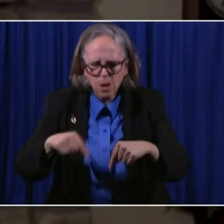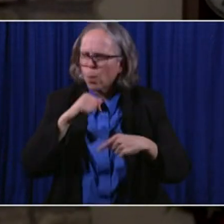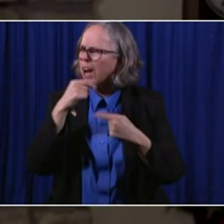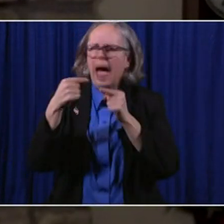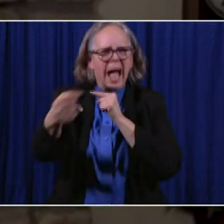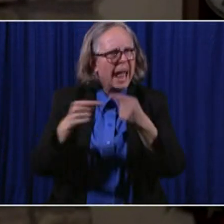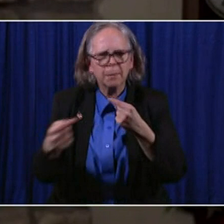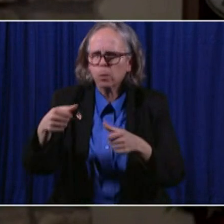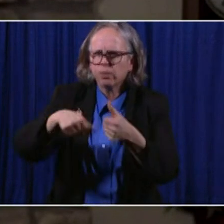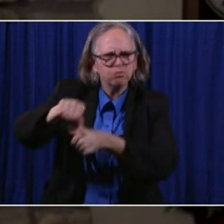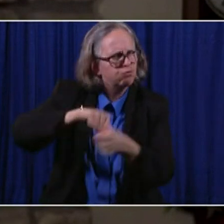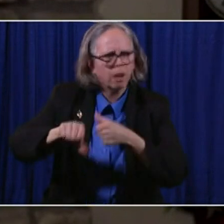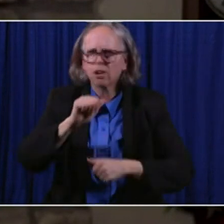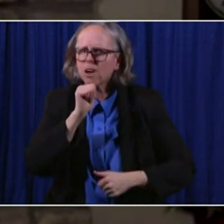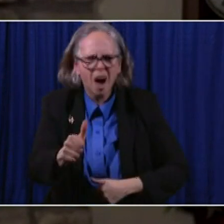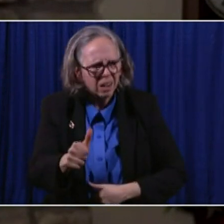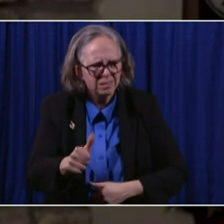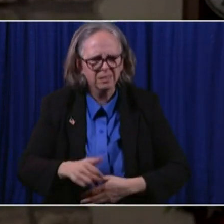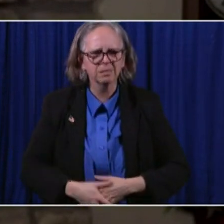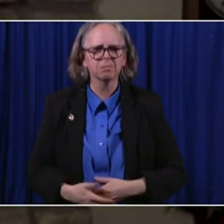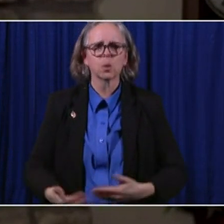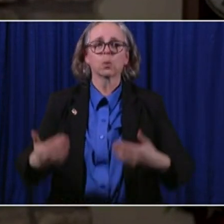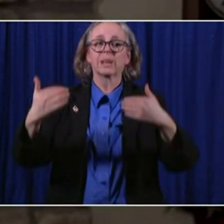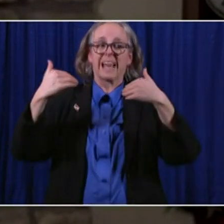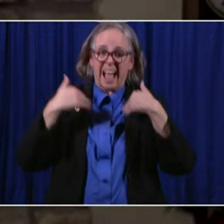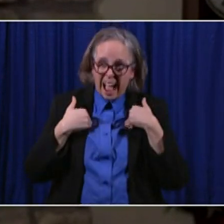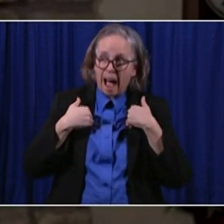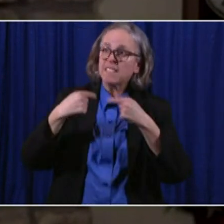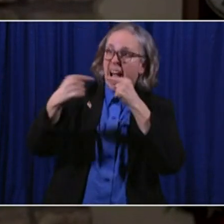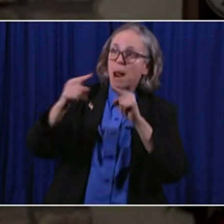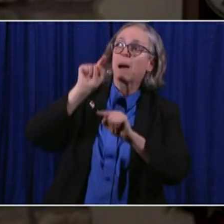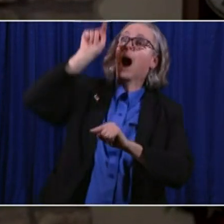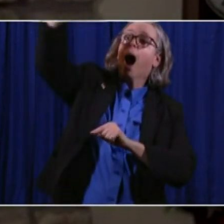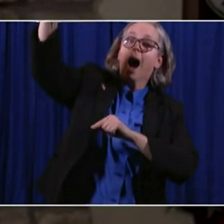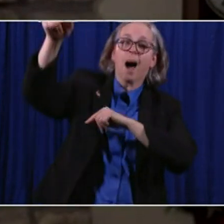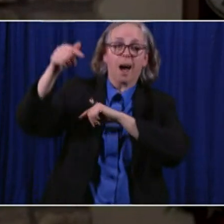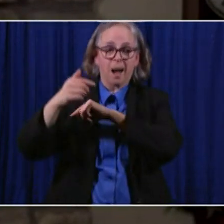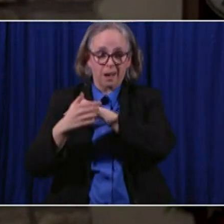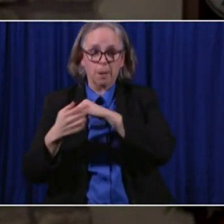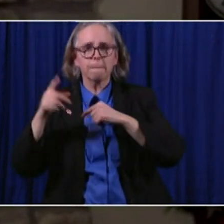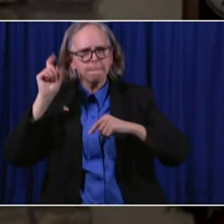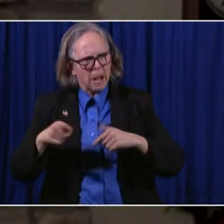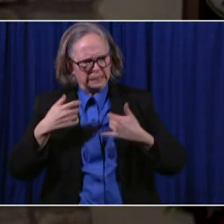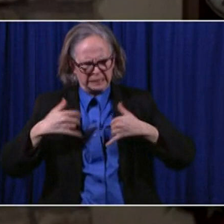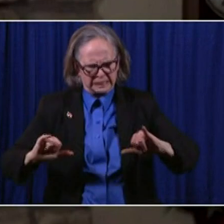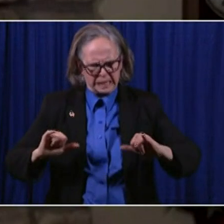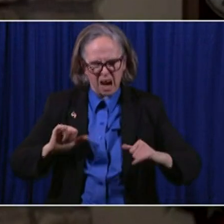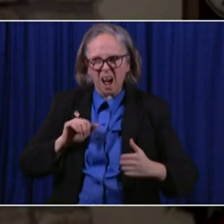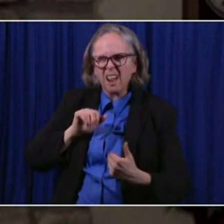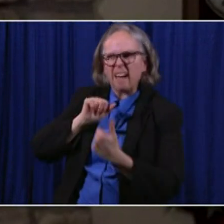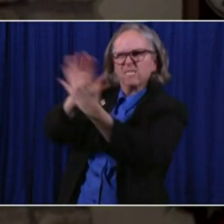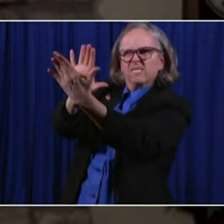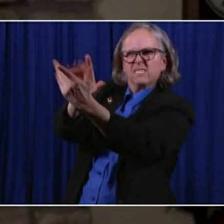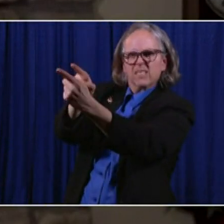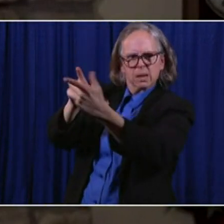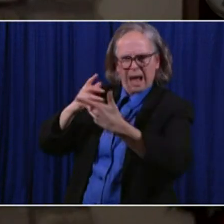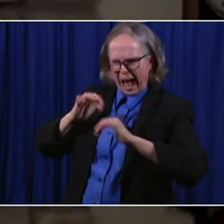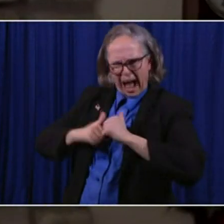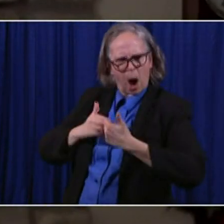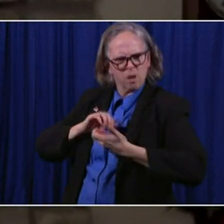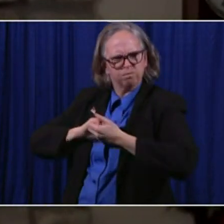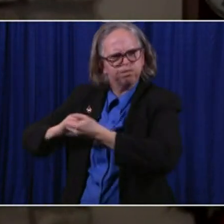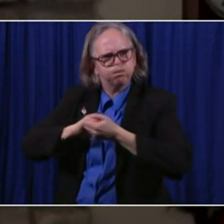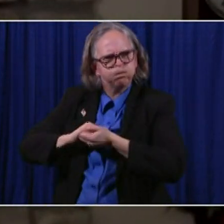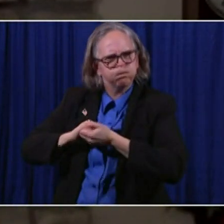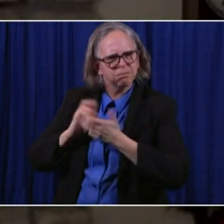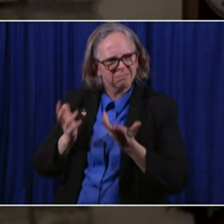We have enemies out there. These are things that we must do. We must fight. Fight the COVID. We must pull